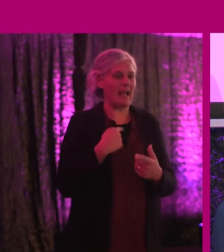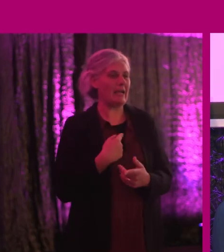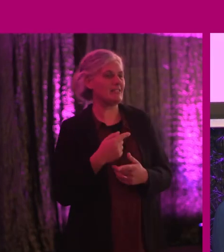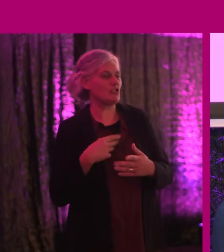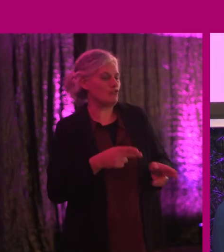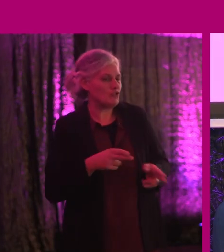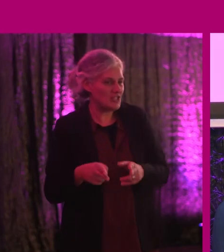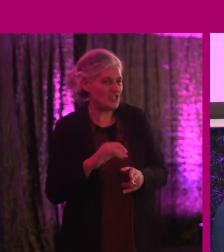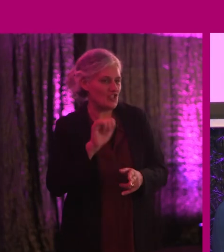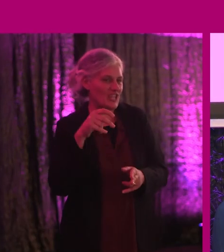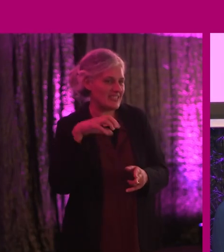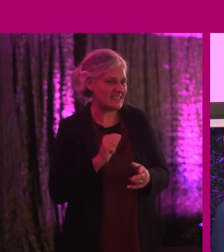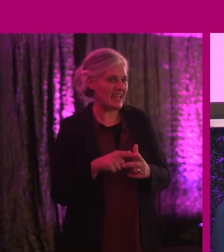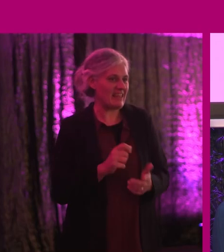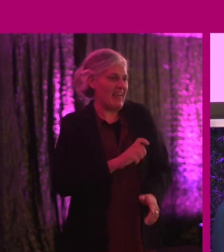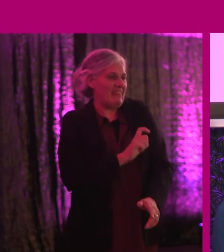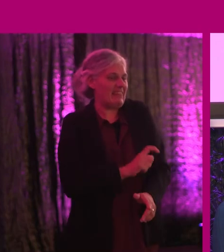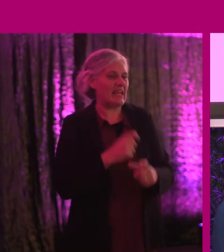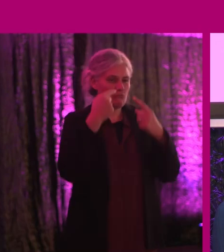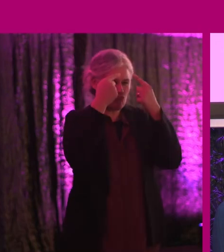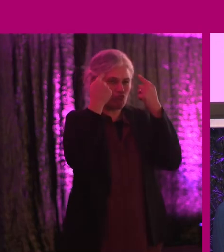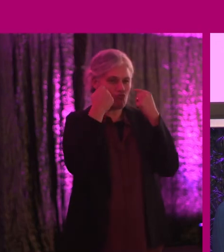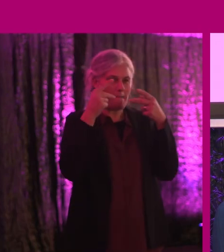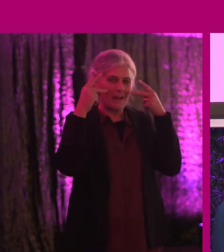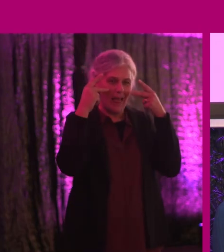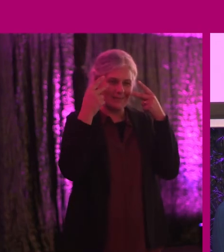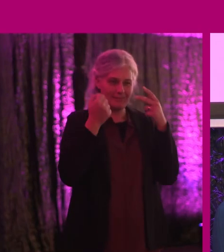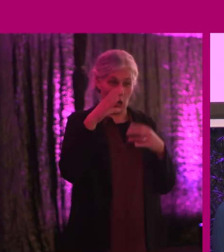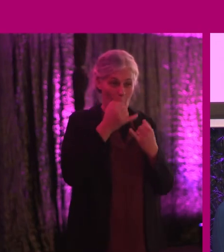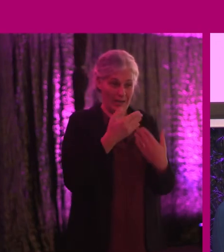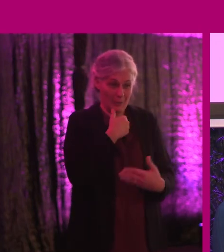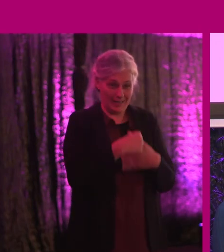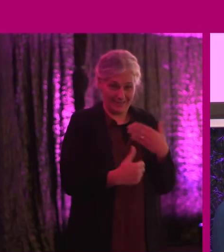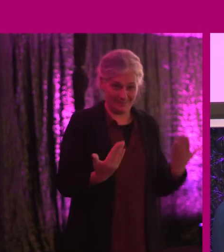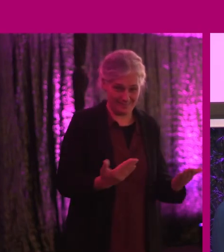well and very thick black rimmed glasses. So that's what I look like today.